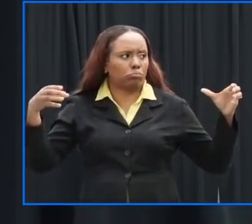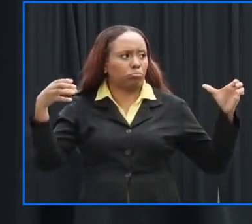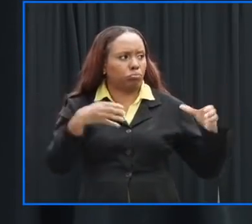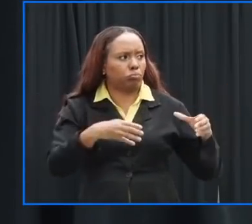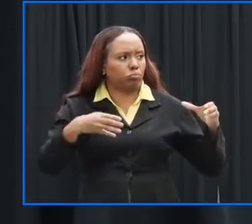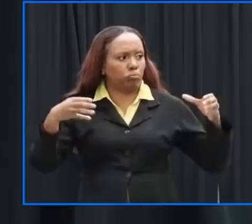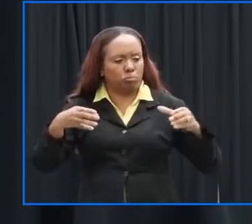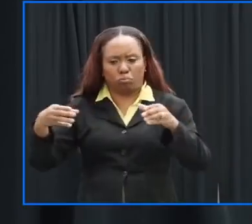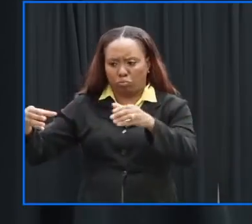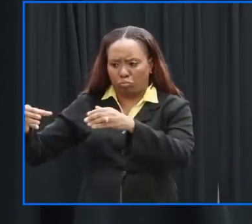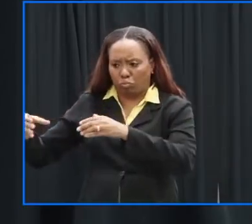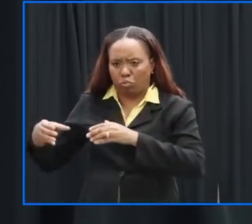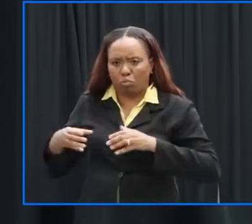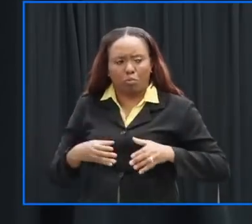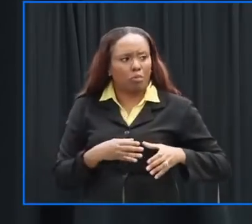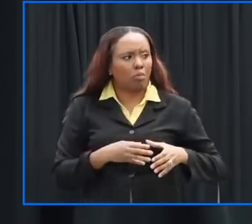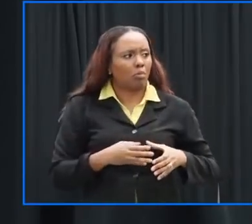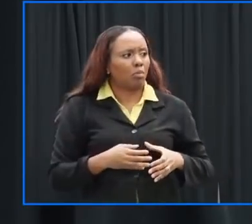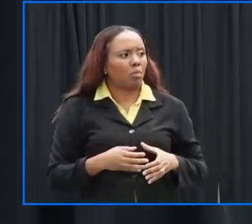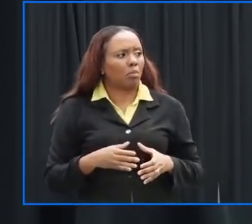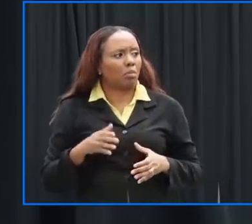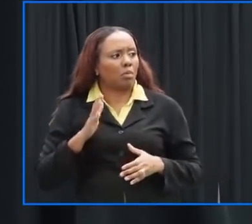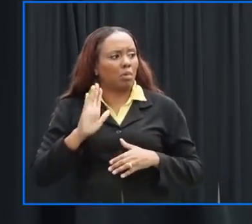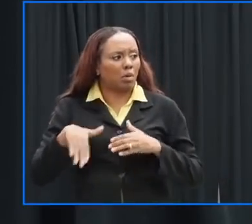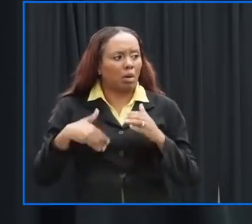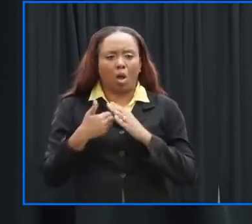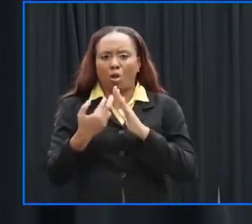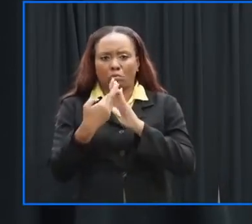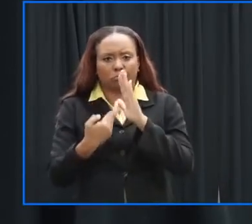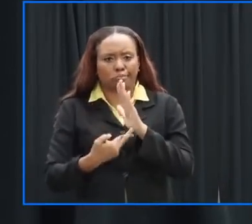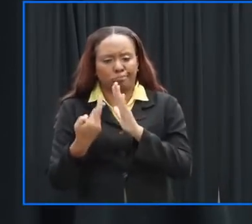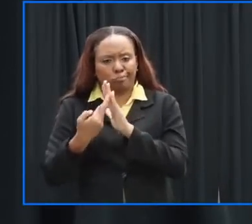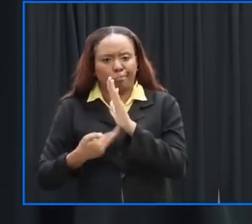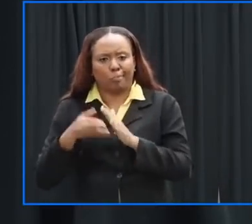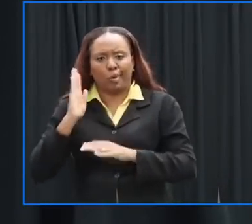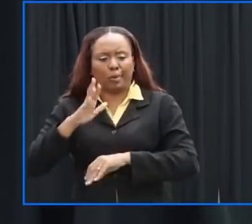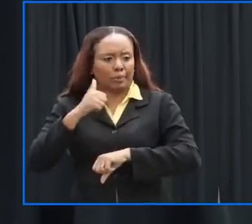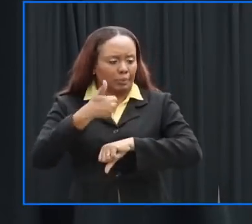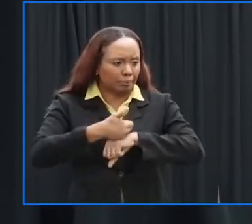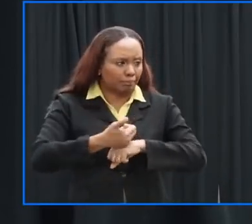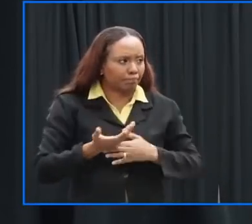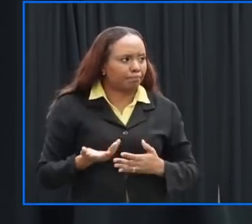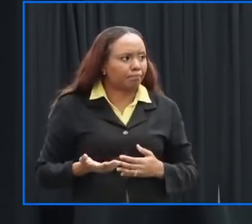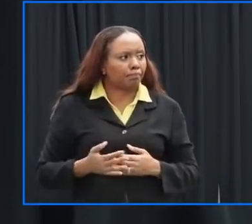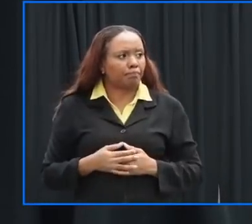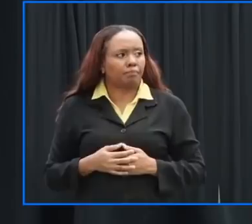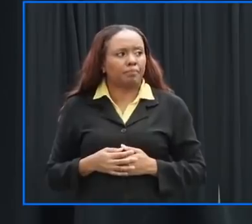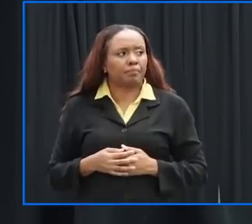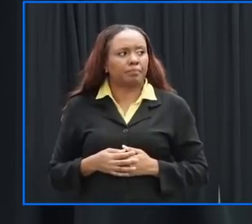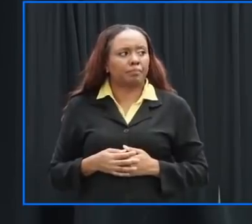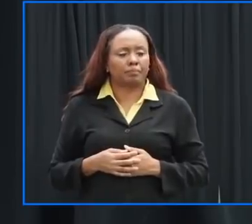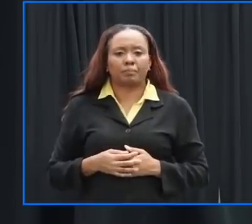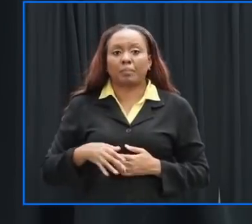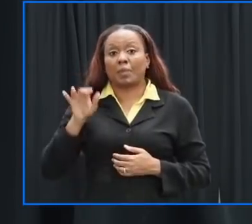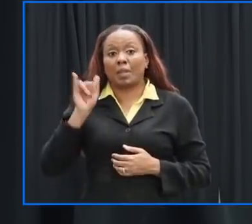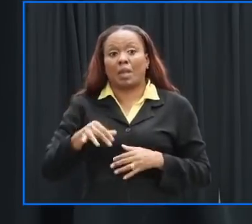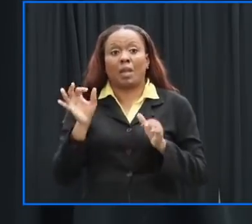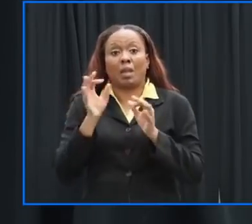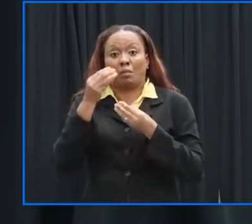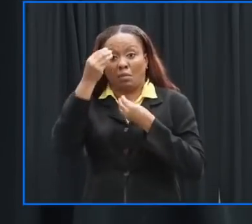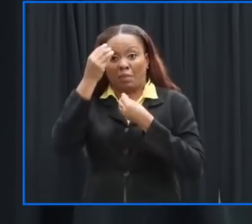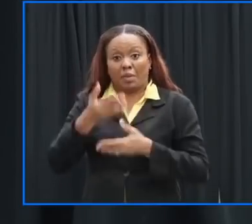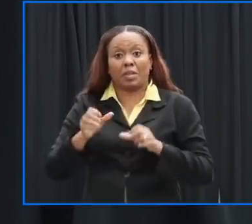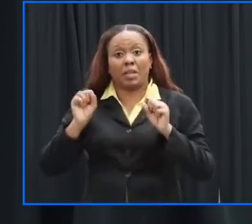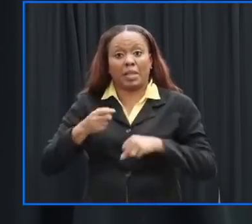now over the last couple of months will be in place so those are the main things that we will want you to be aware of this information is on